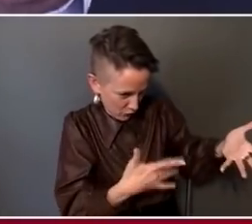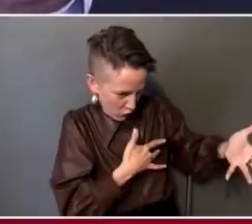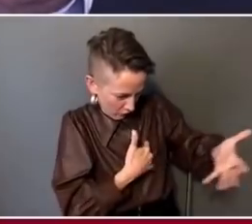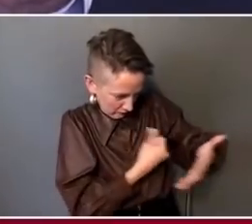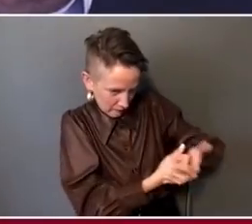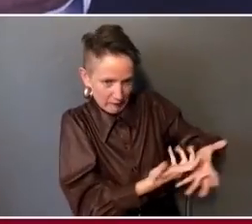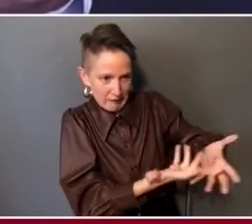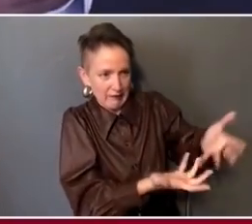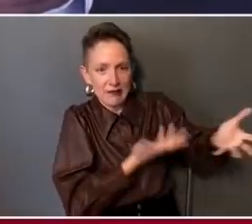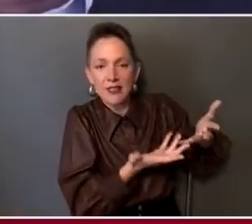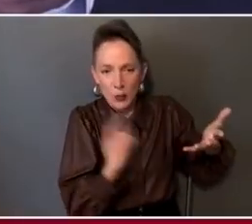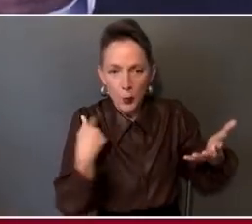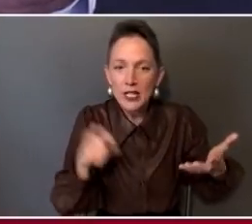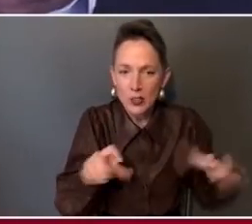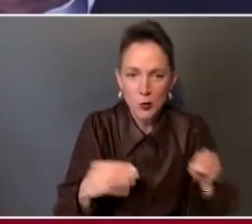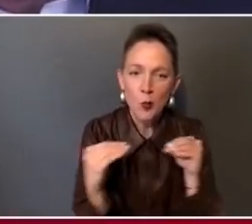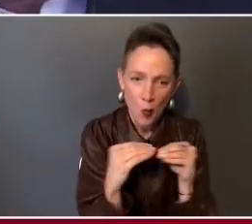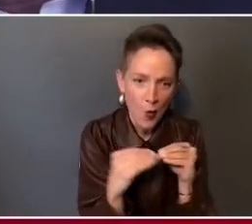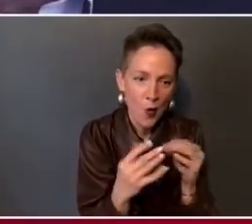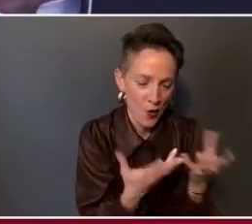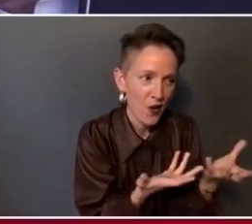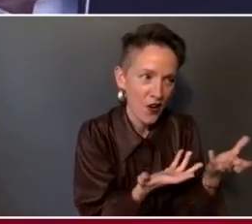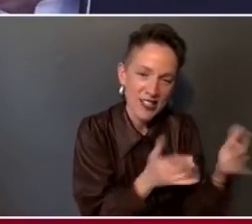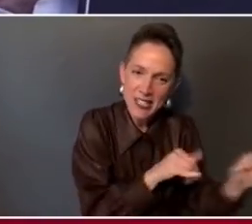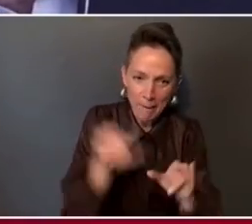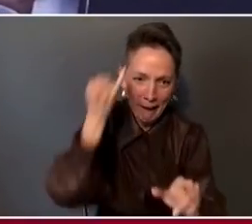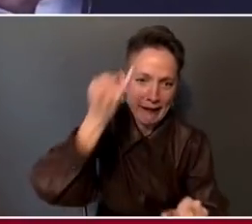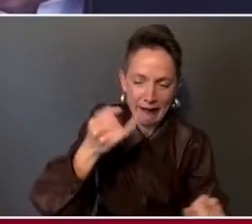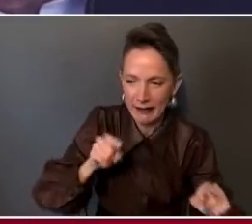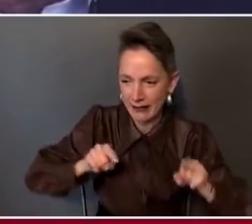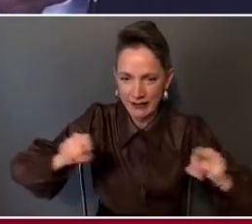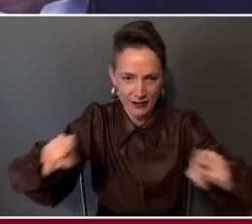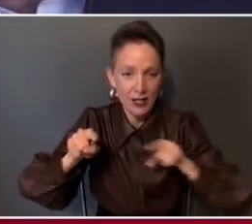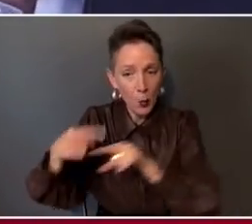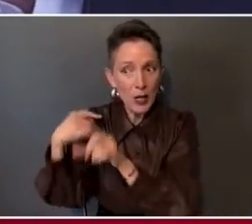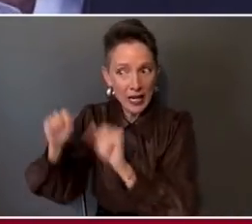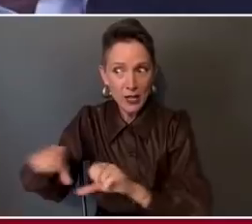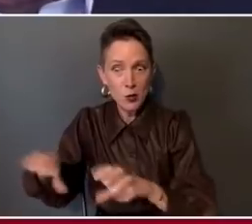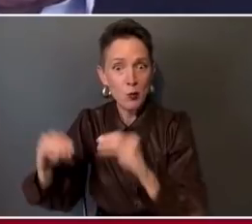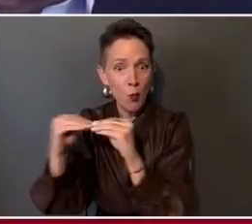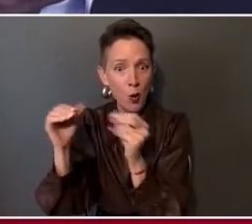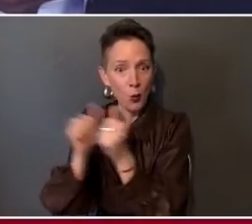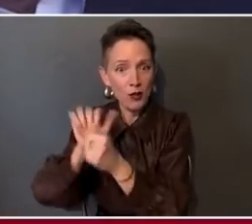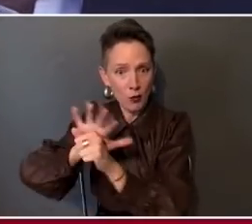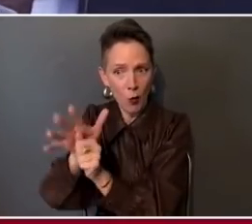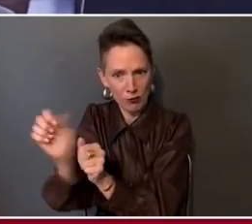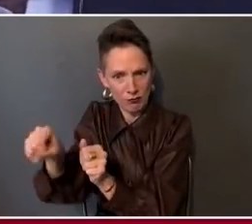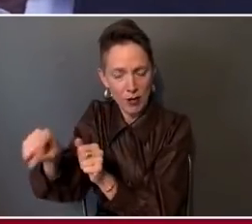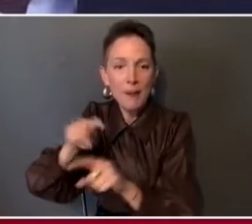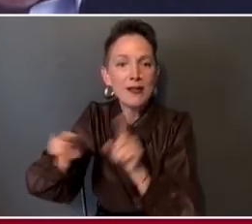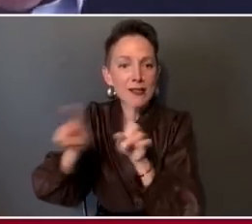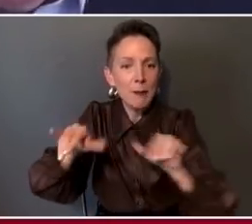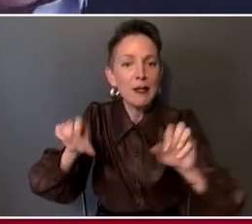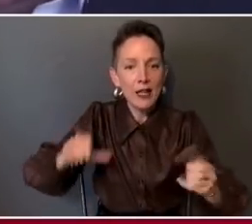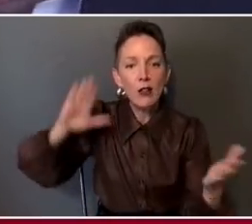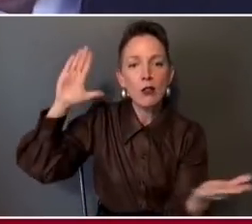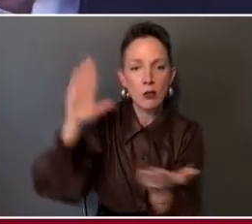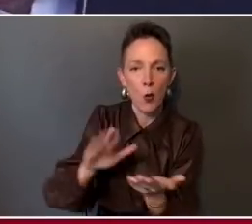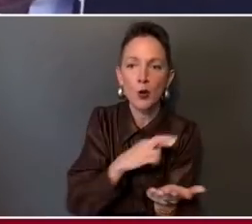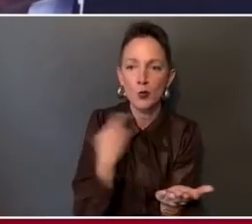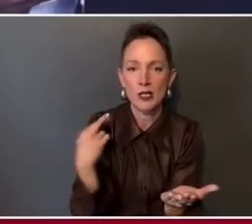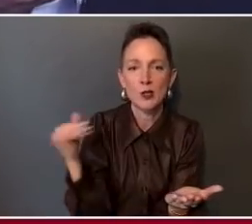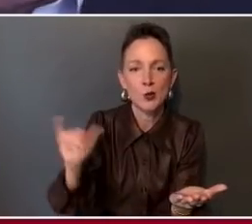with COVID over time. But I think there's a lot more we can still do to lower the risk. I think the